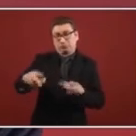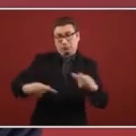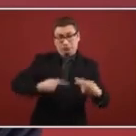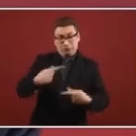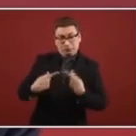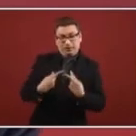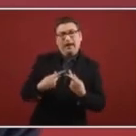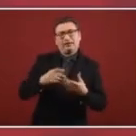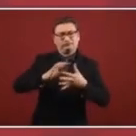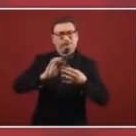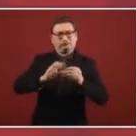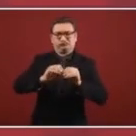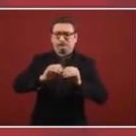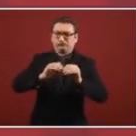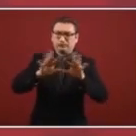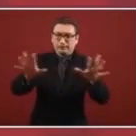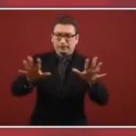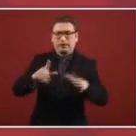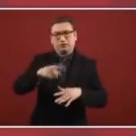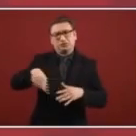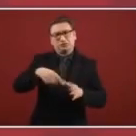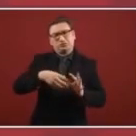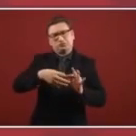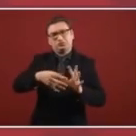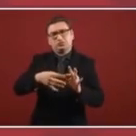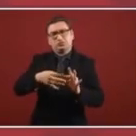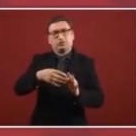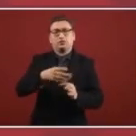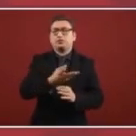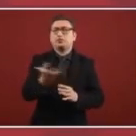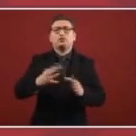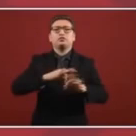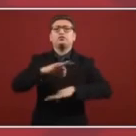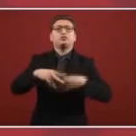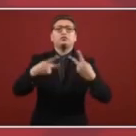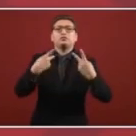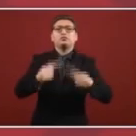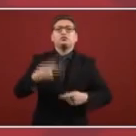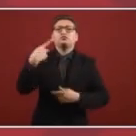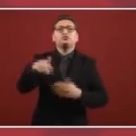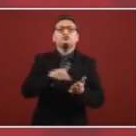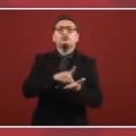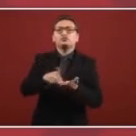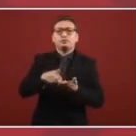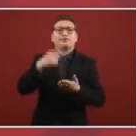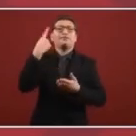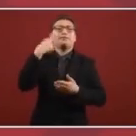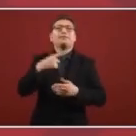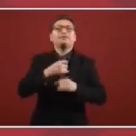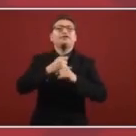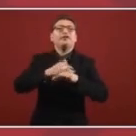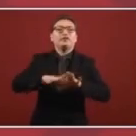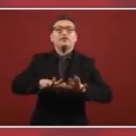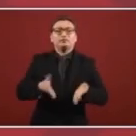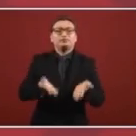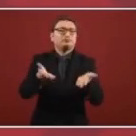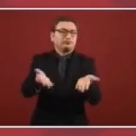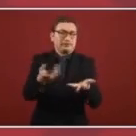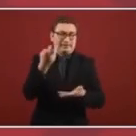you can clarify things and you can guarantee the right for information